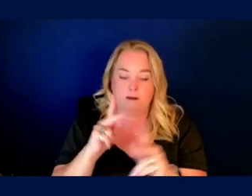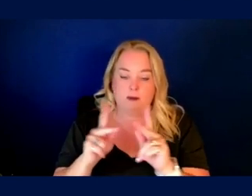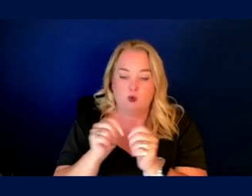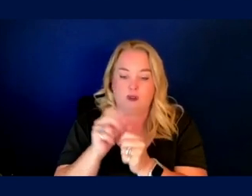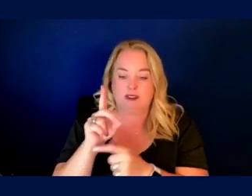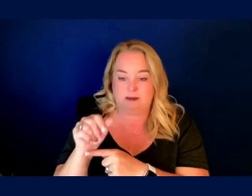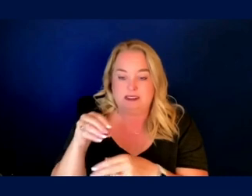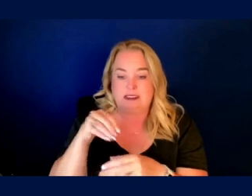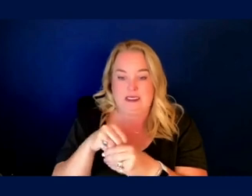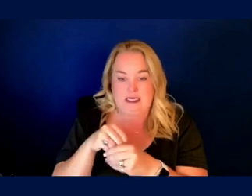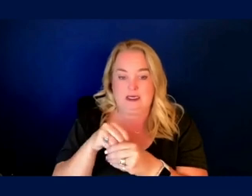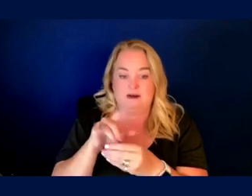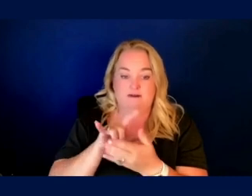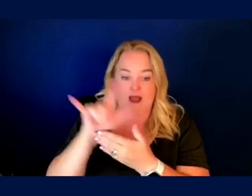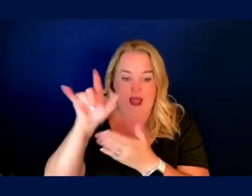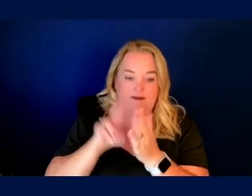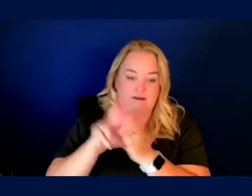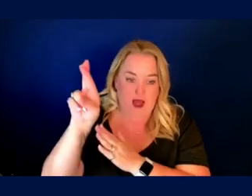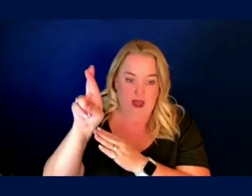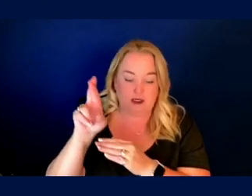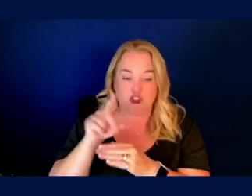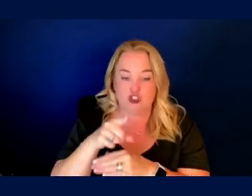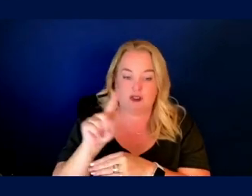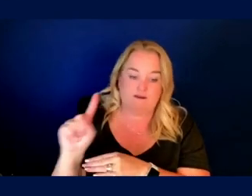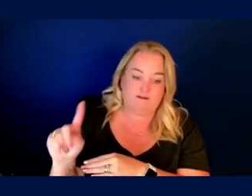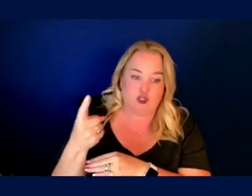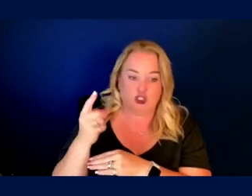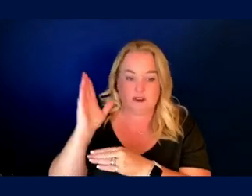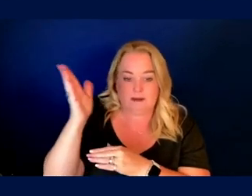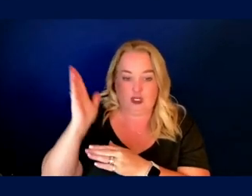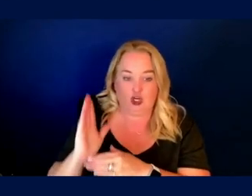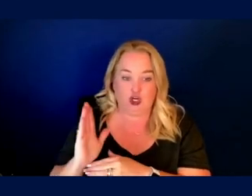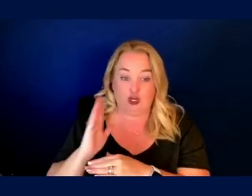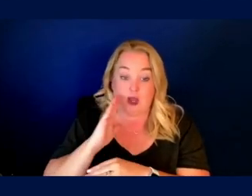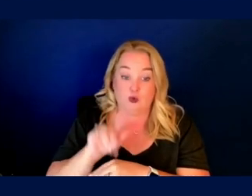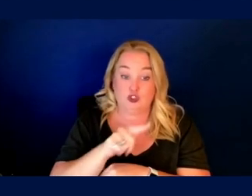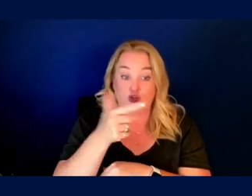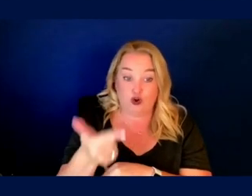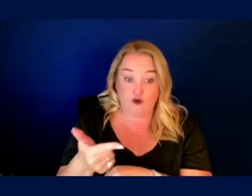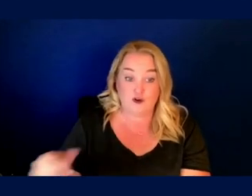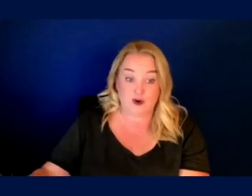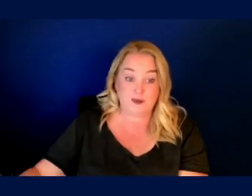and is our first speaker. So, Dr. Gifford, I will turn it over to you.